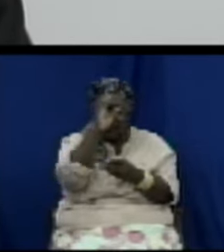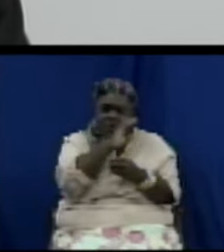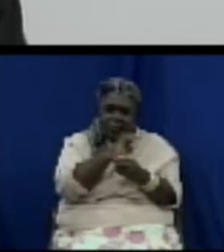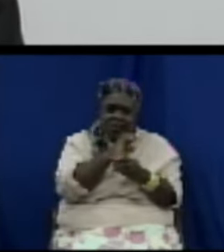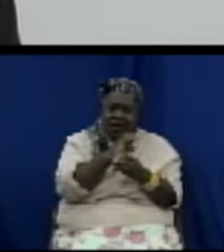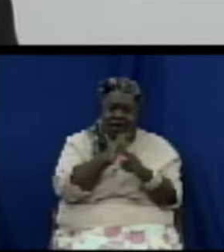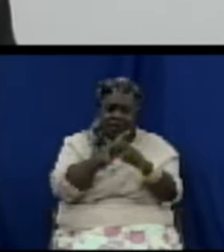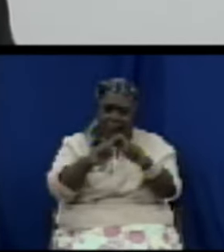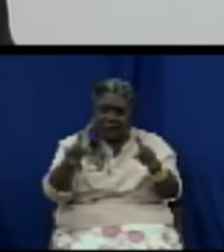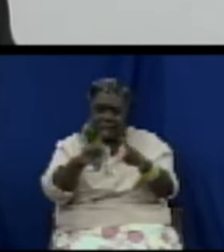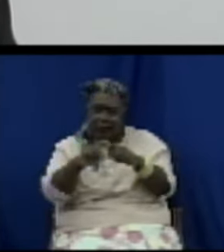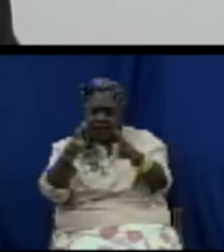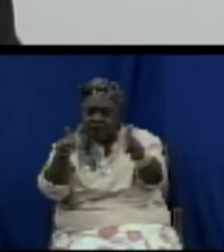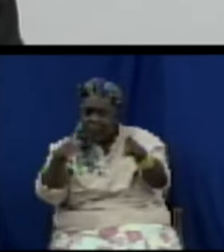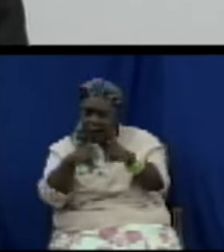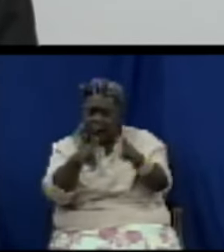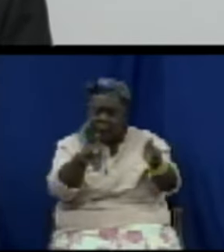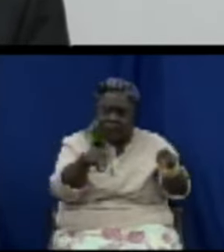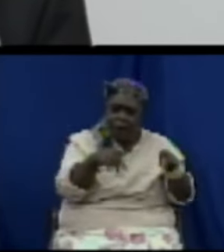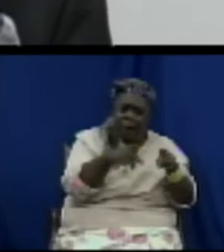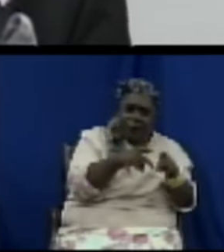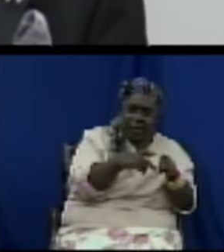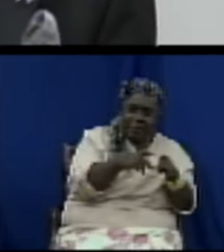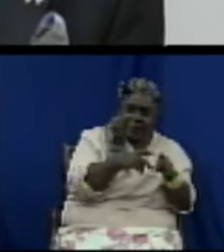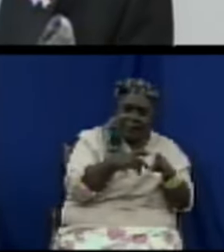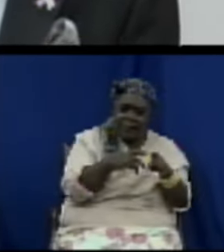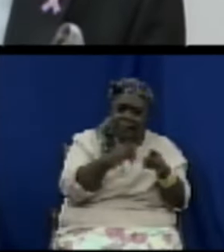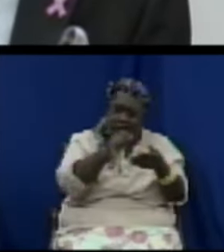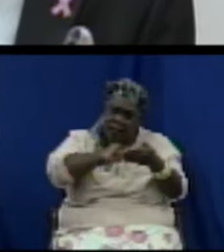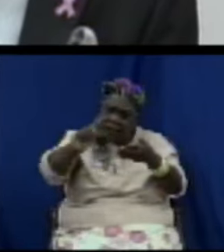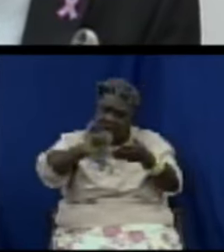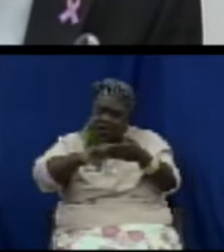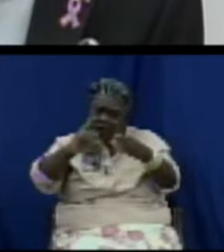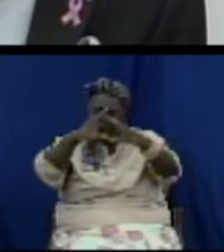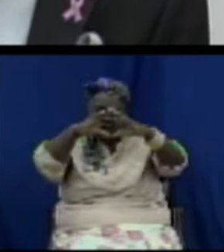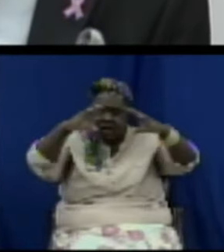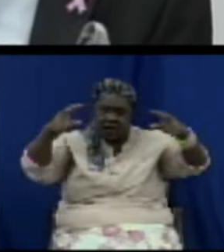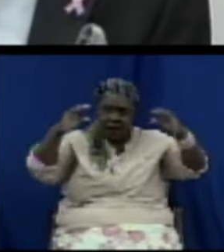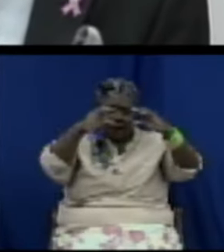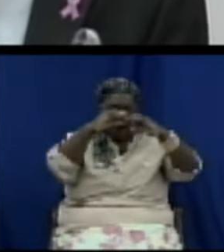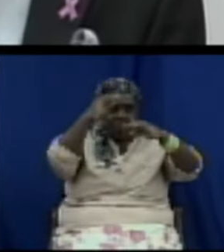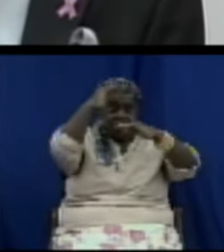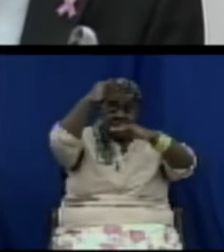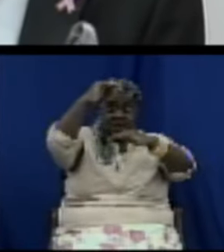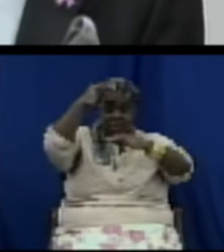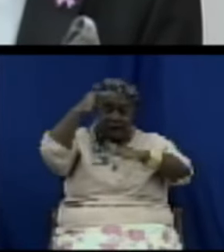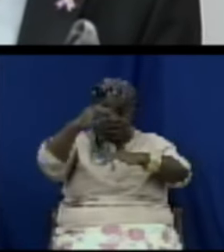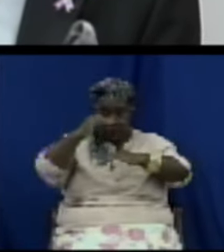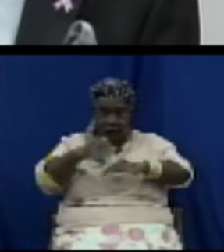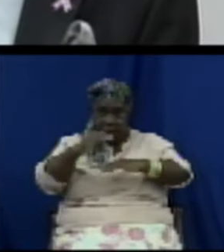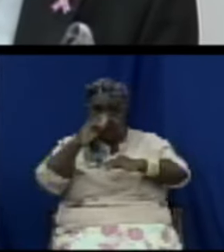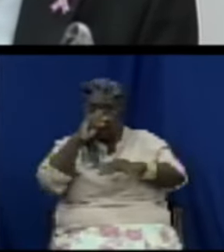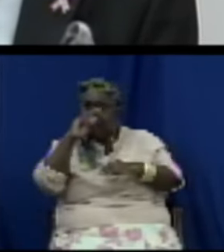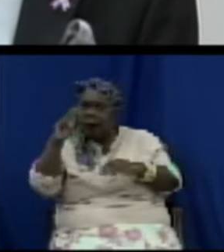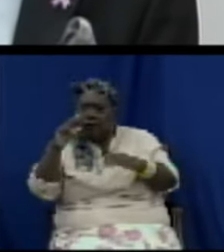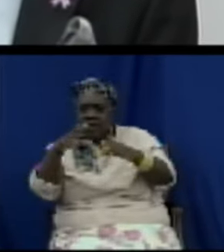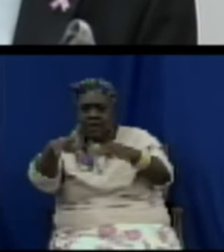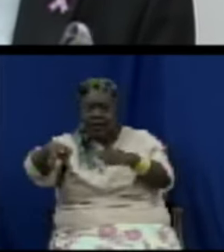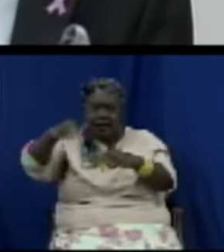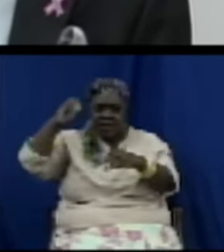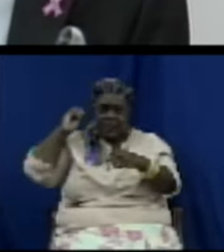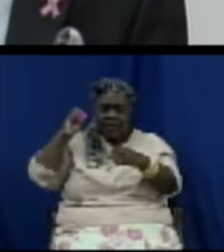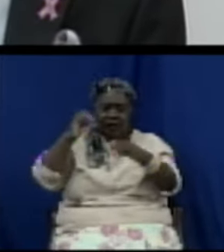safeguard the rights of consumers and to ensure compliance with consumer protection law